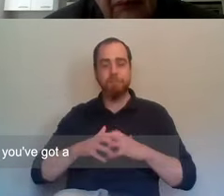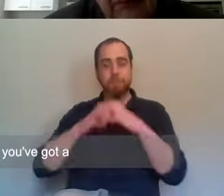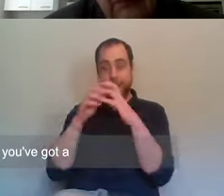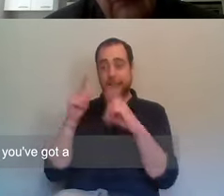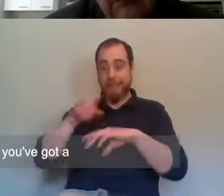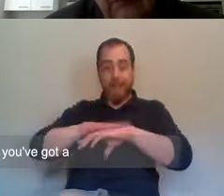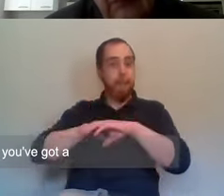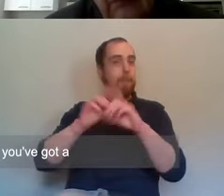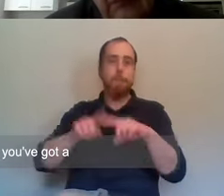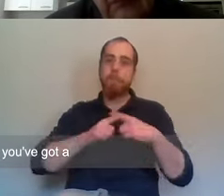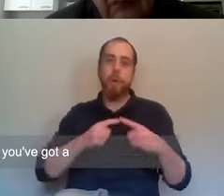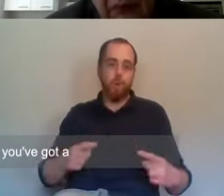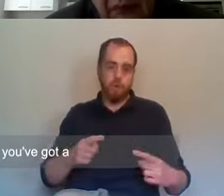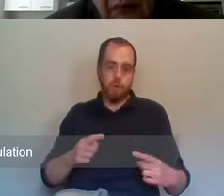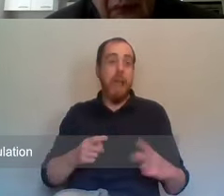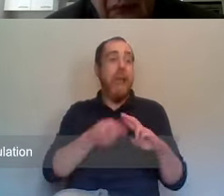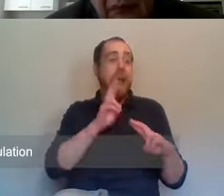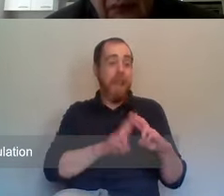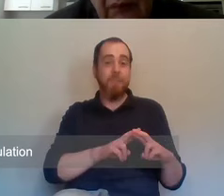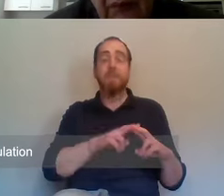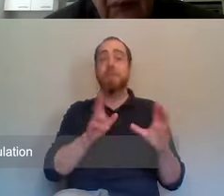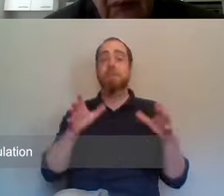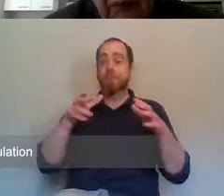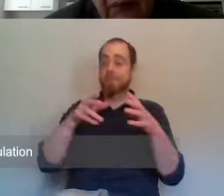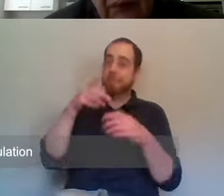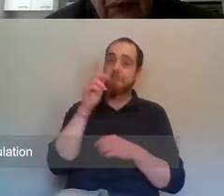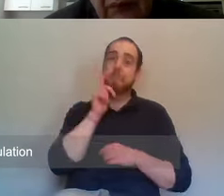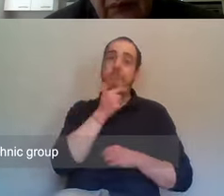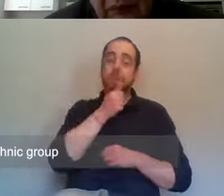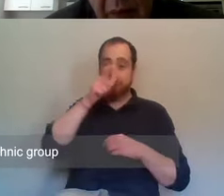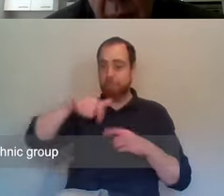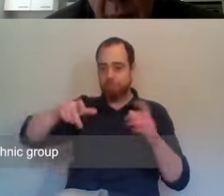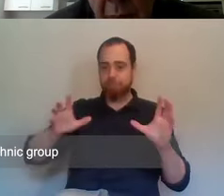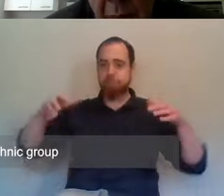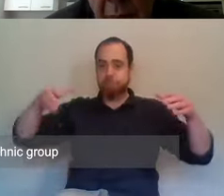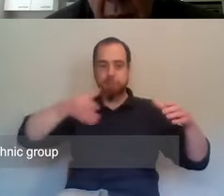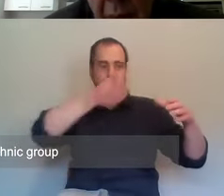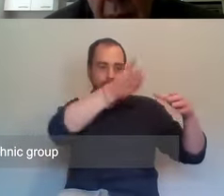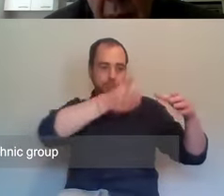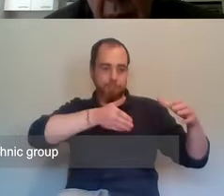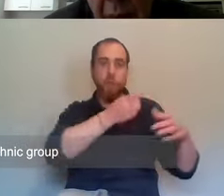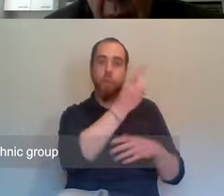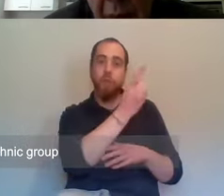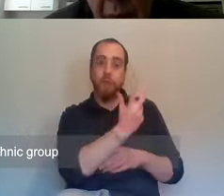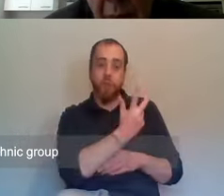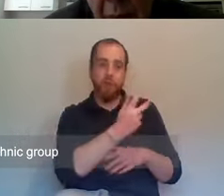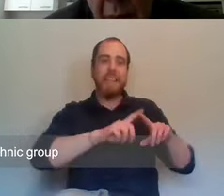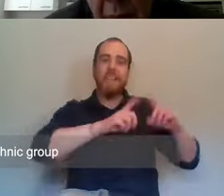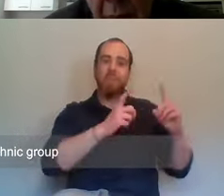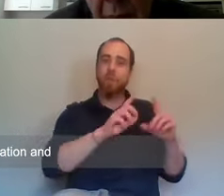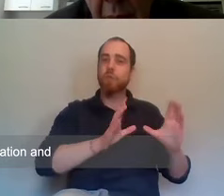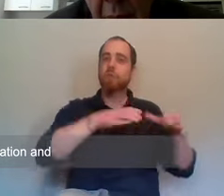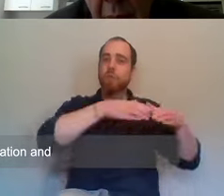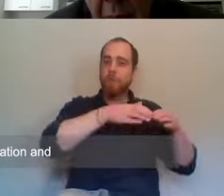if you've got a third of your population that is of a different ethnic group to the